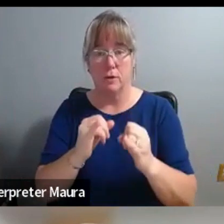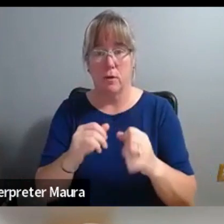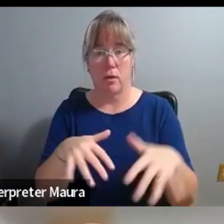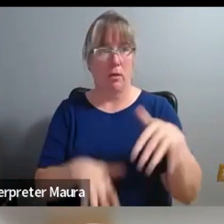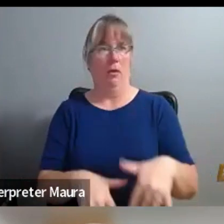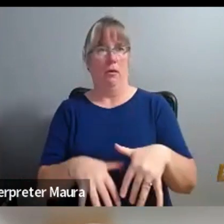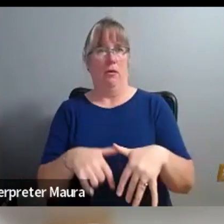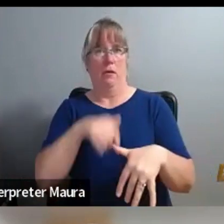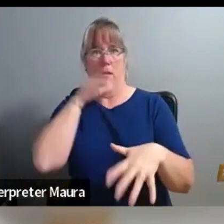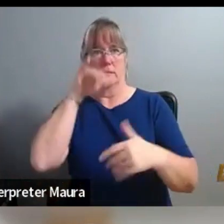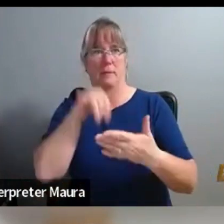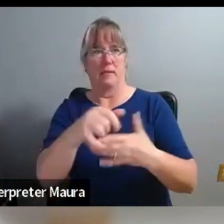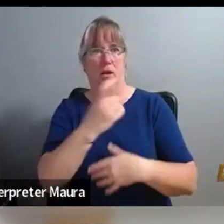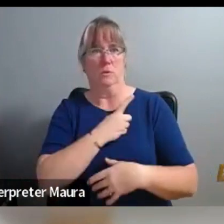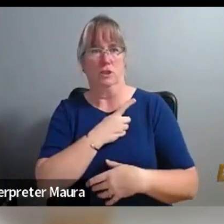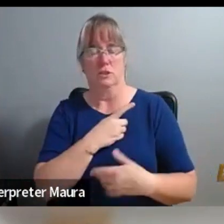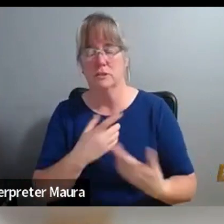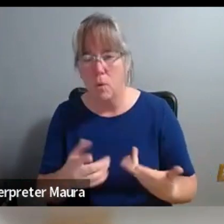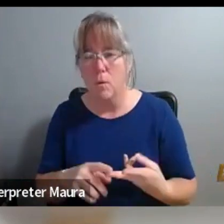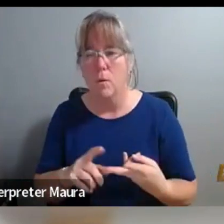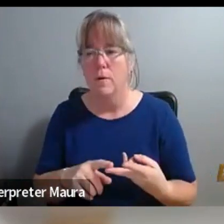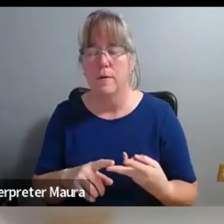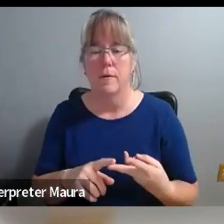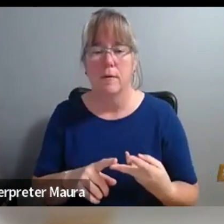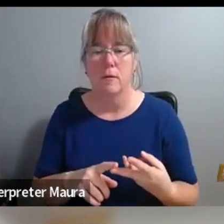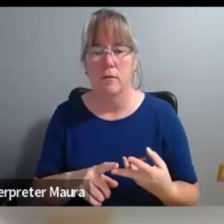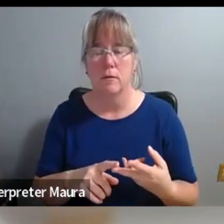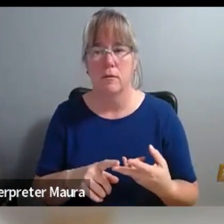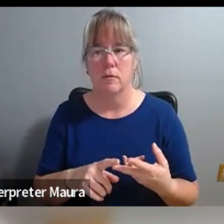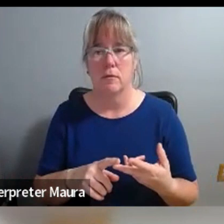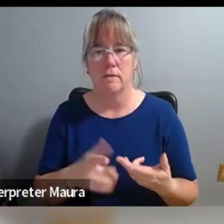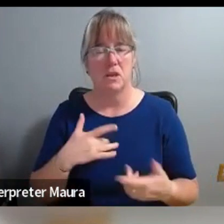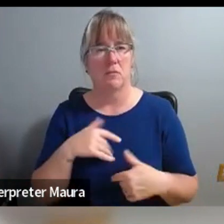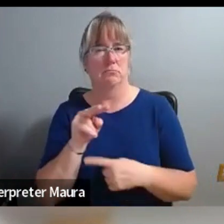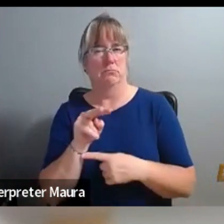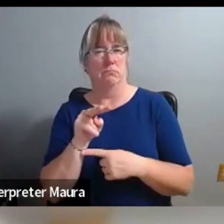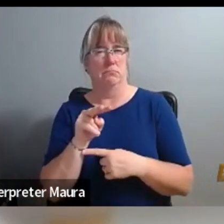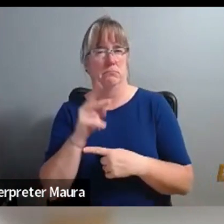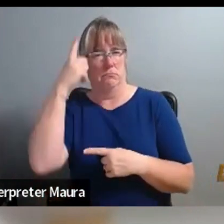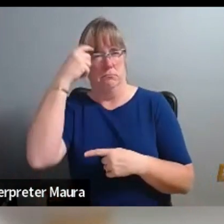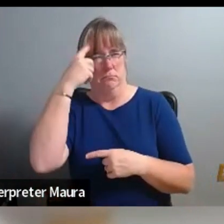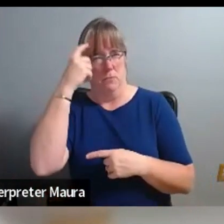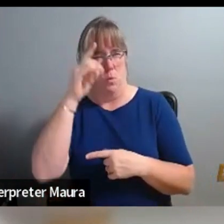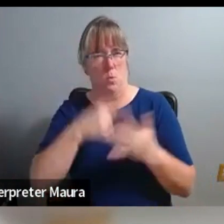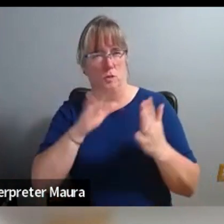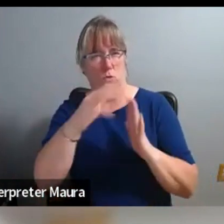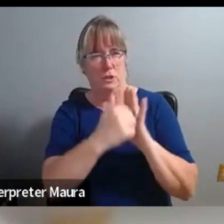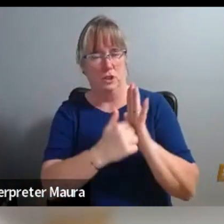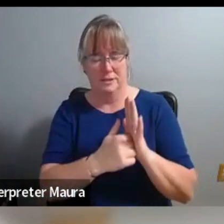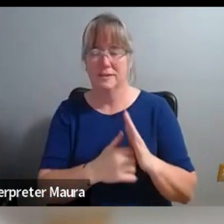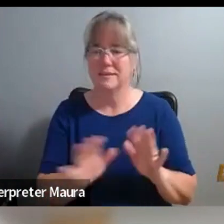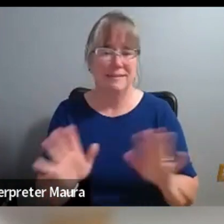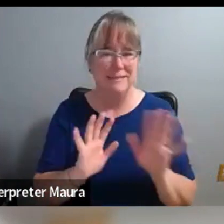guard, or that we had, you know, some other agenda than what, as Jocelyn said, we